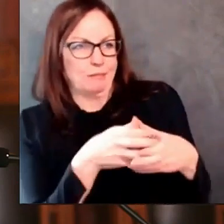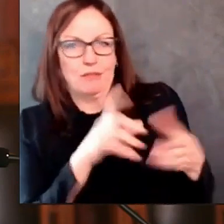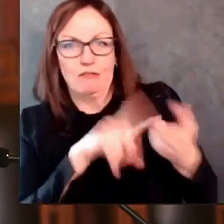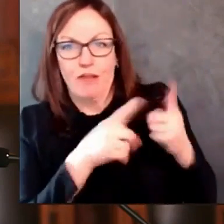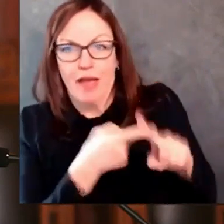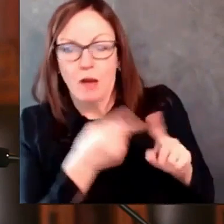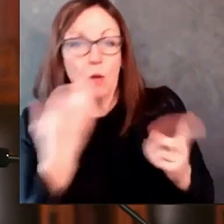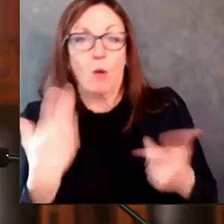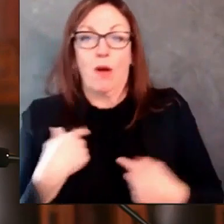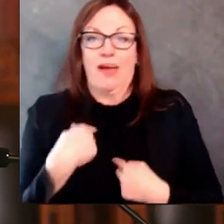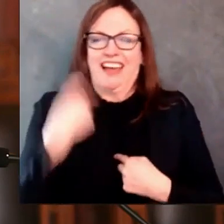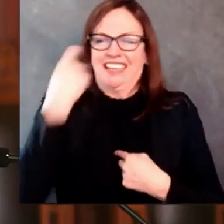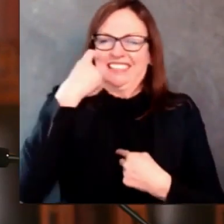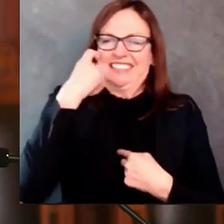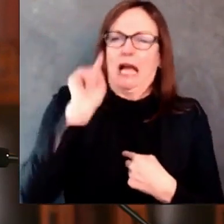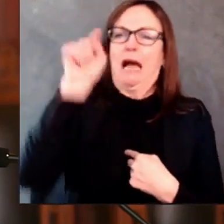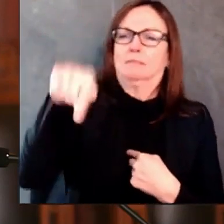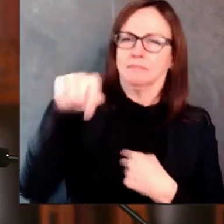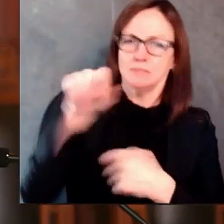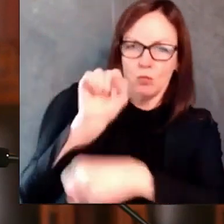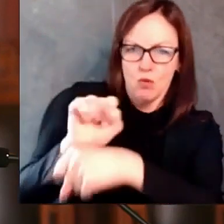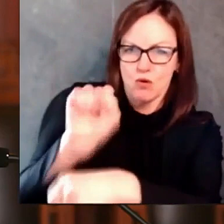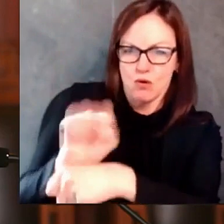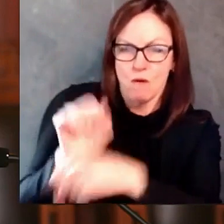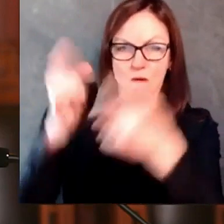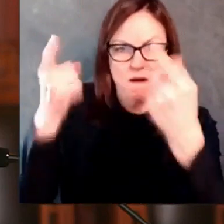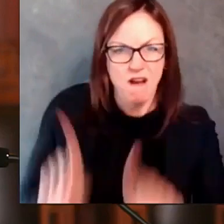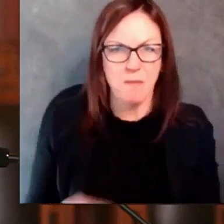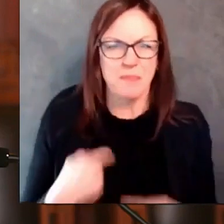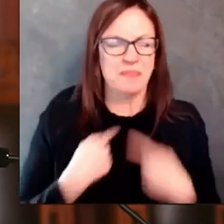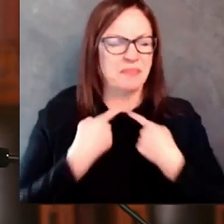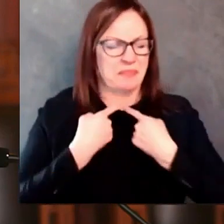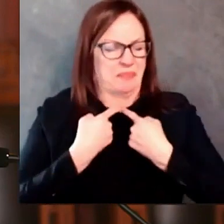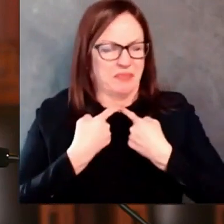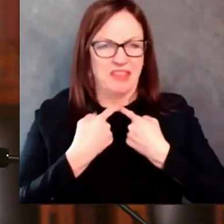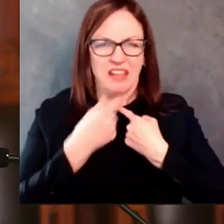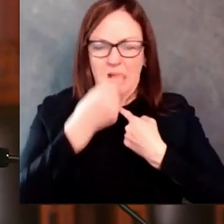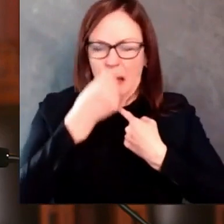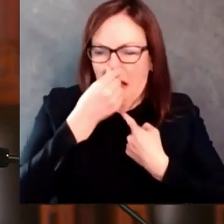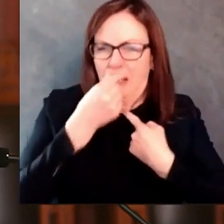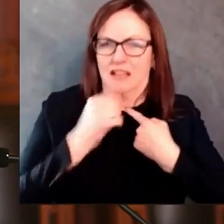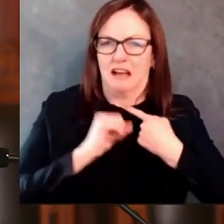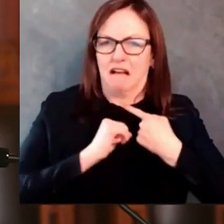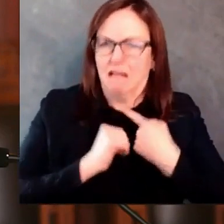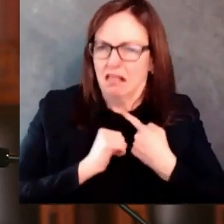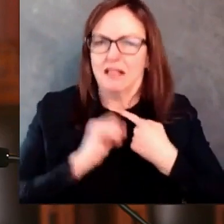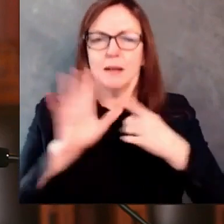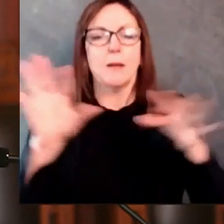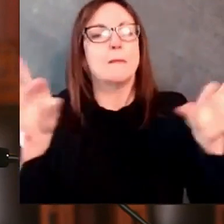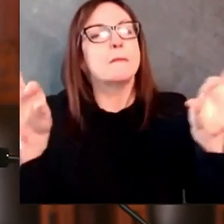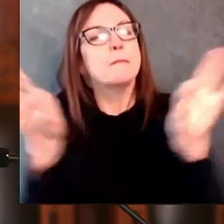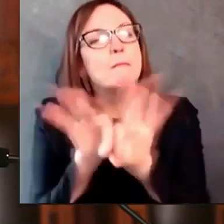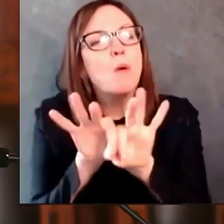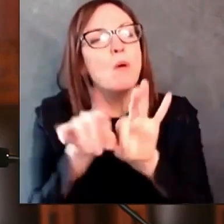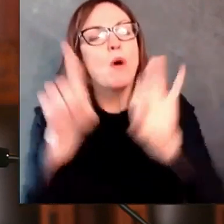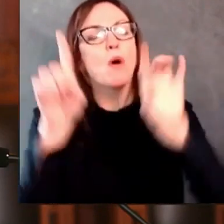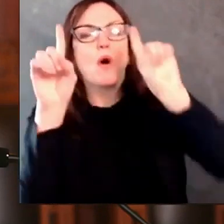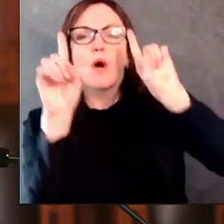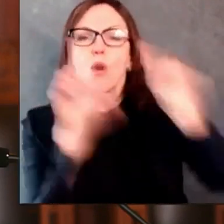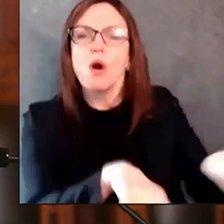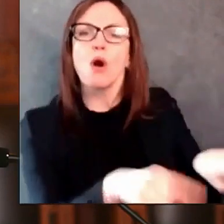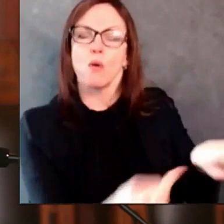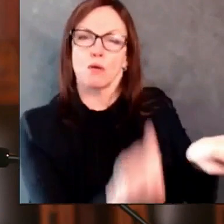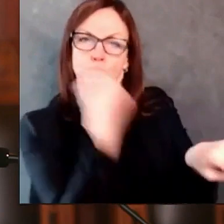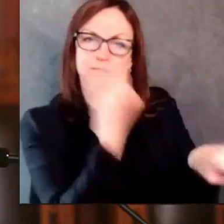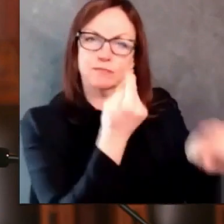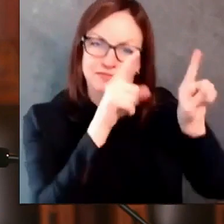and limit your contact with other people in your household to try to prevent transmitting the virus further. If you